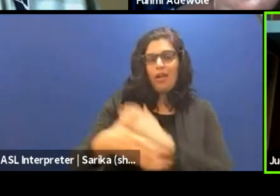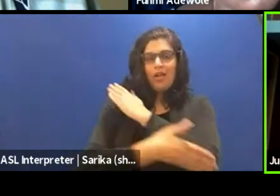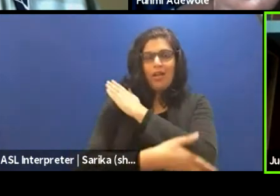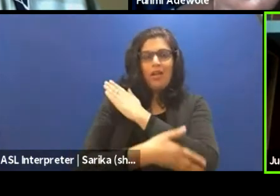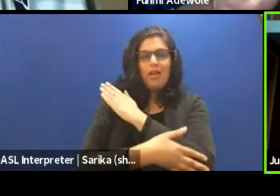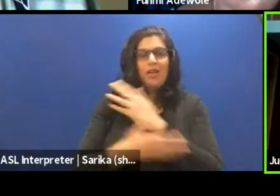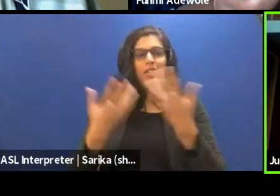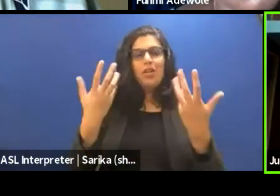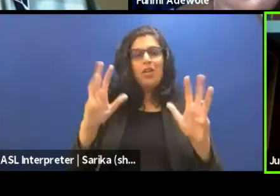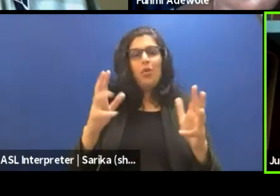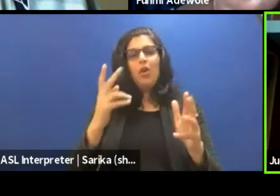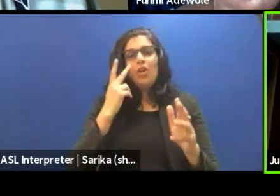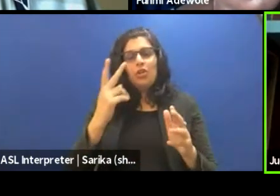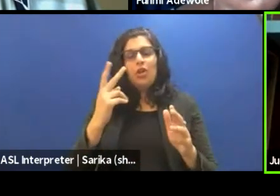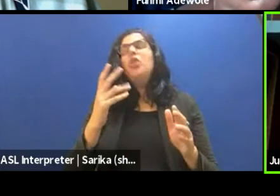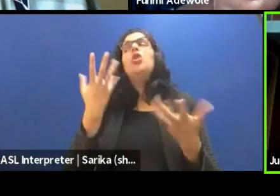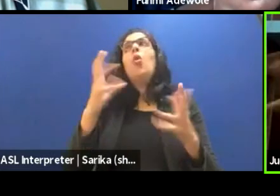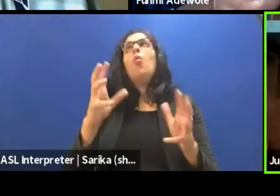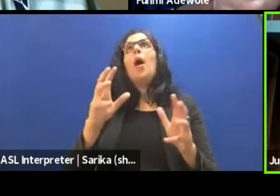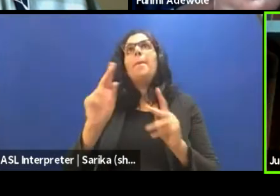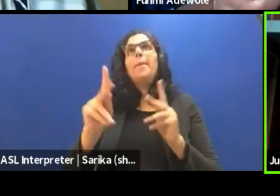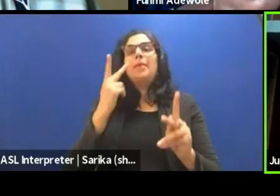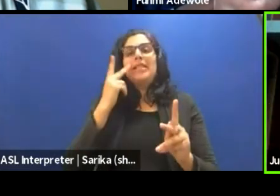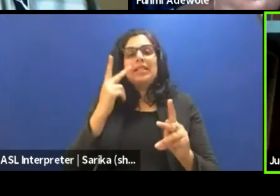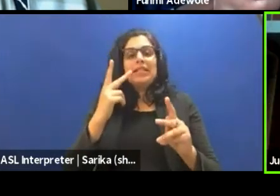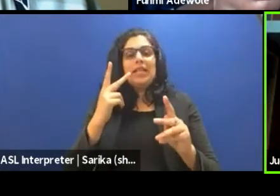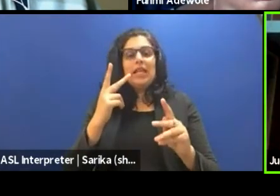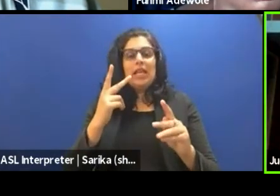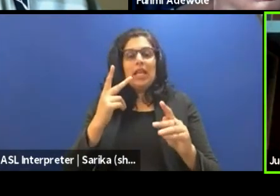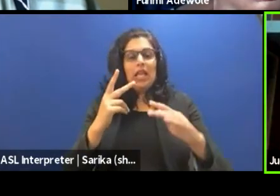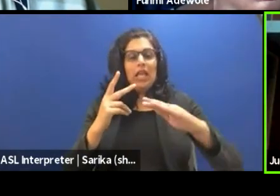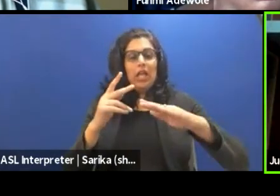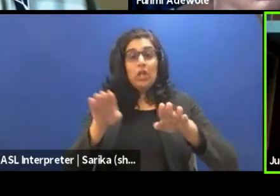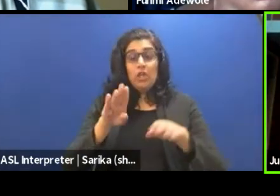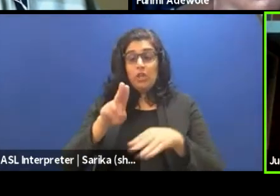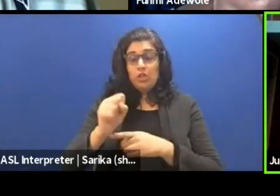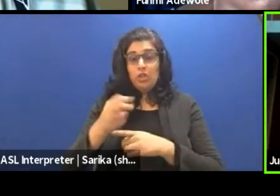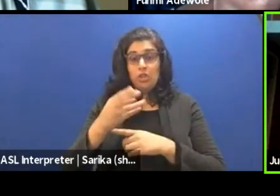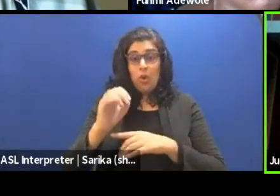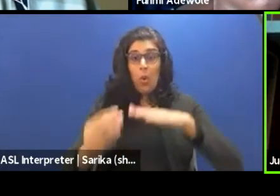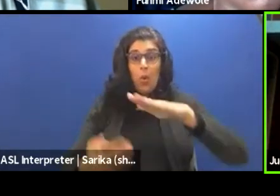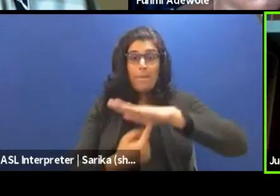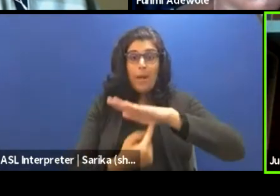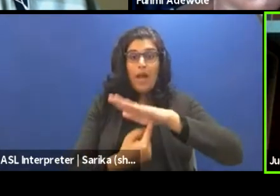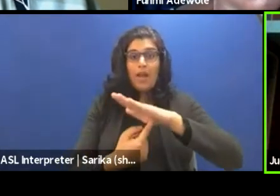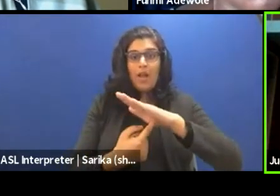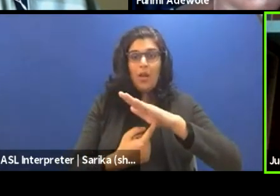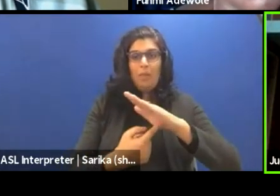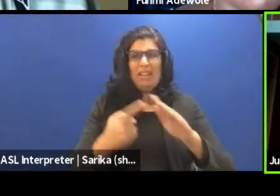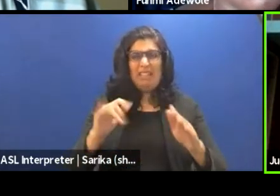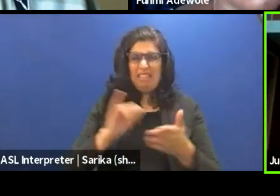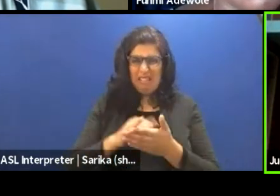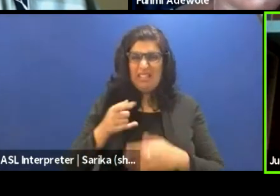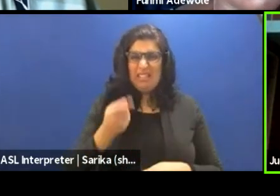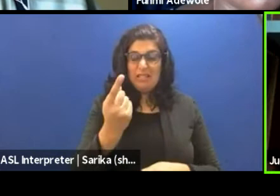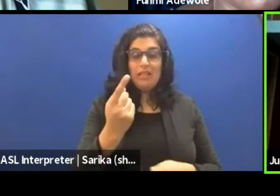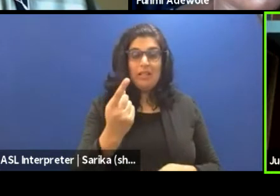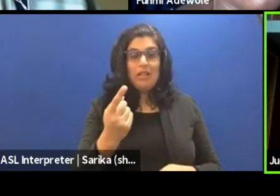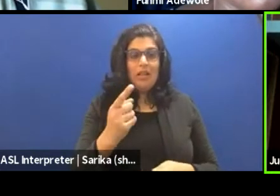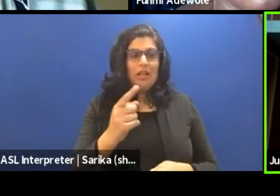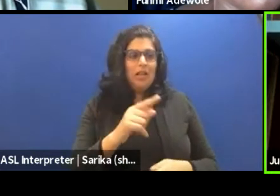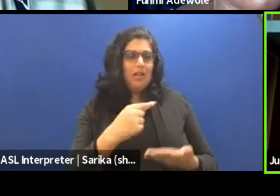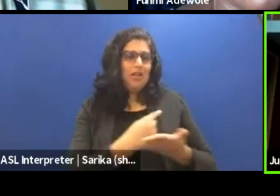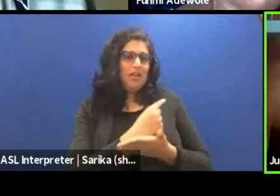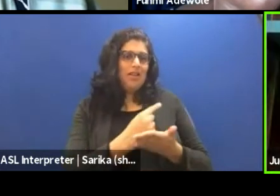the bottom of your shoe, because they find it highly insulting. And maybe in Nigeria, you know, if, you know, showing you can sit